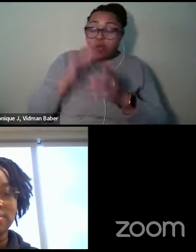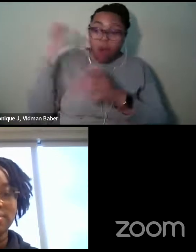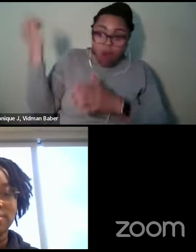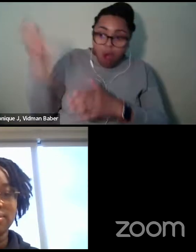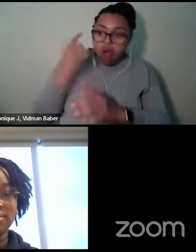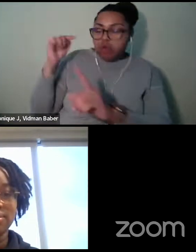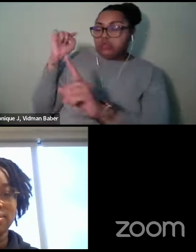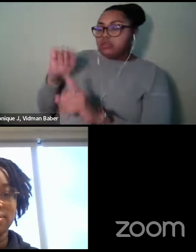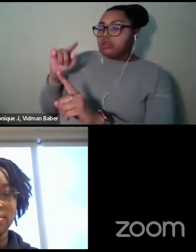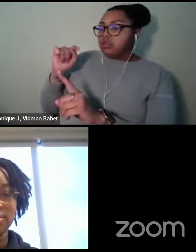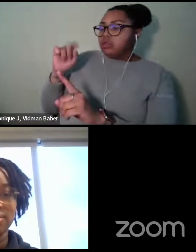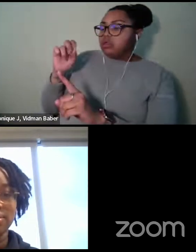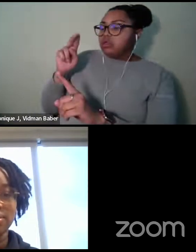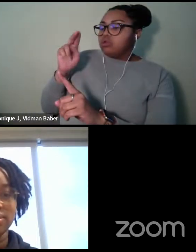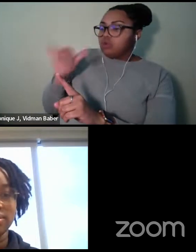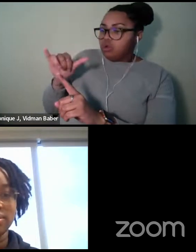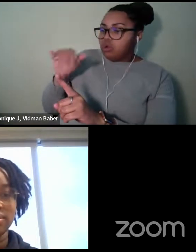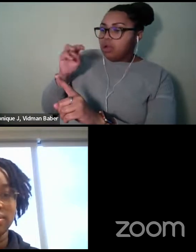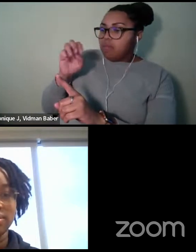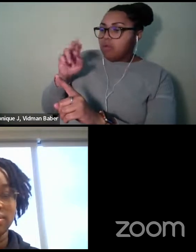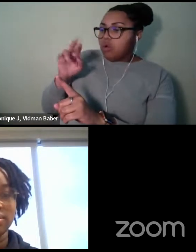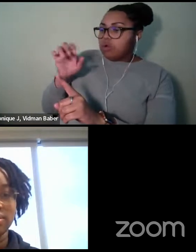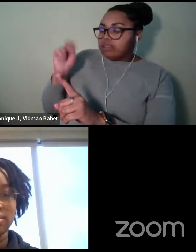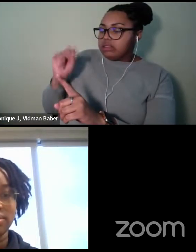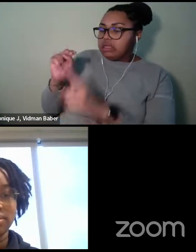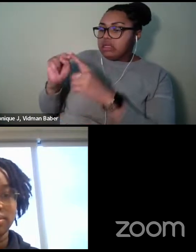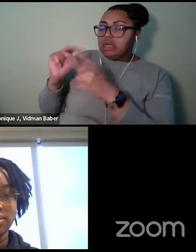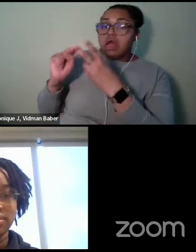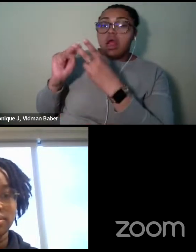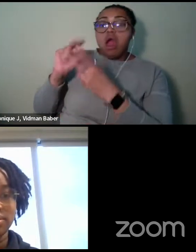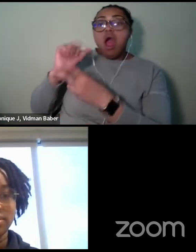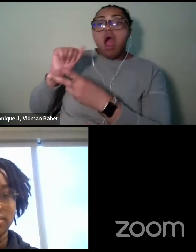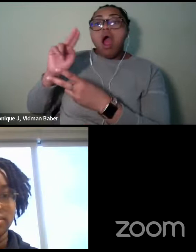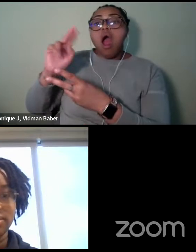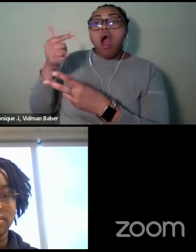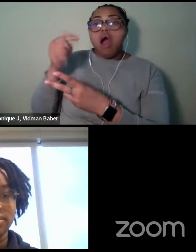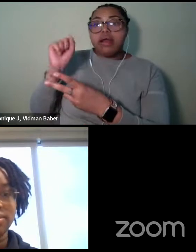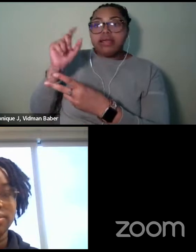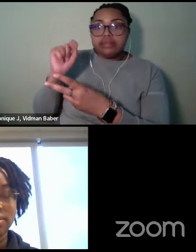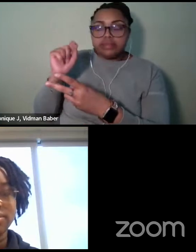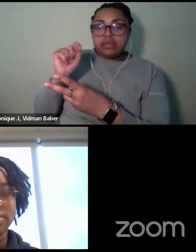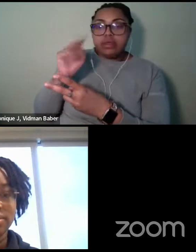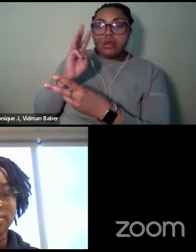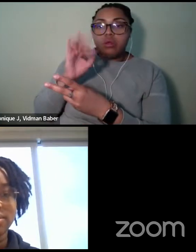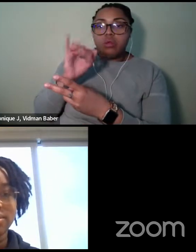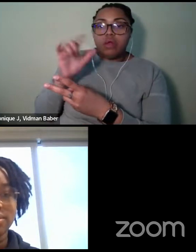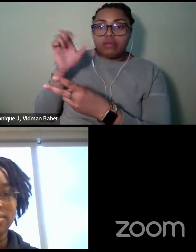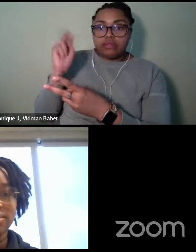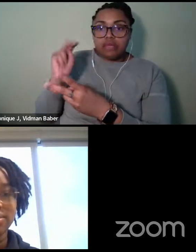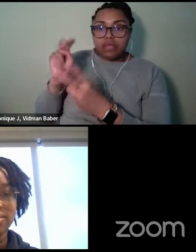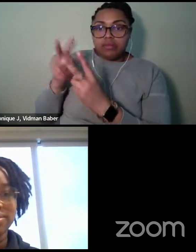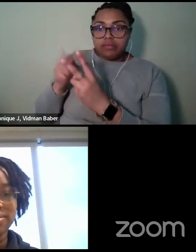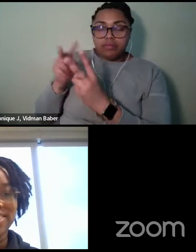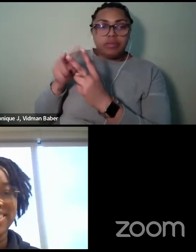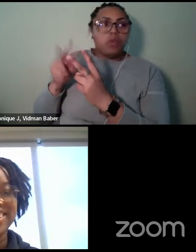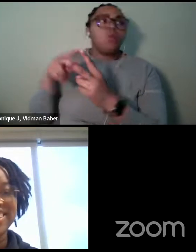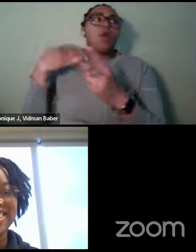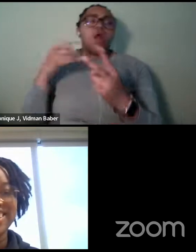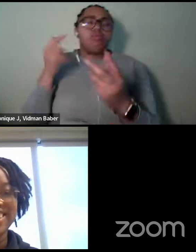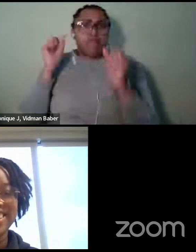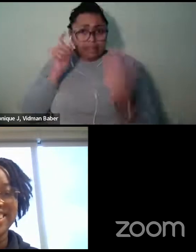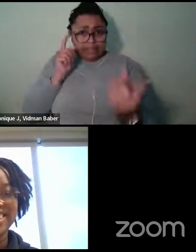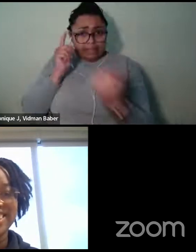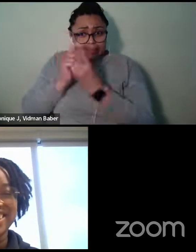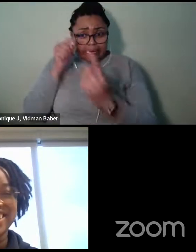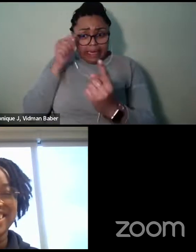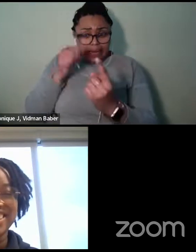Wilson. I had an opportunity to actually meet August Wilson and, you know, take, I pick the pictures. So I proof